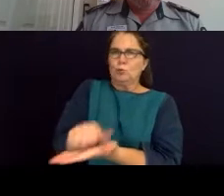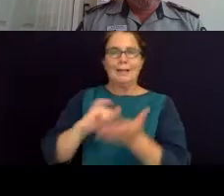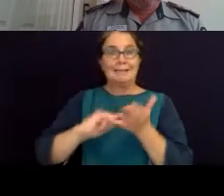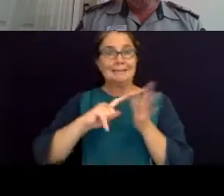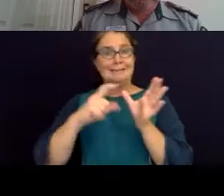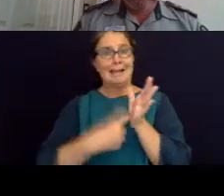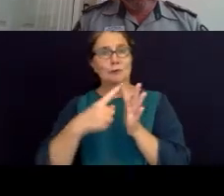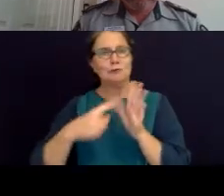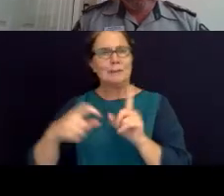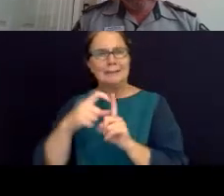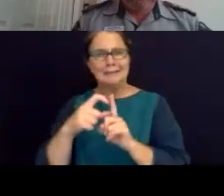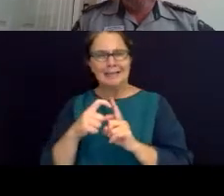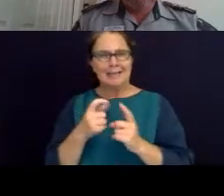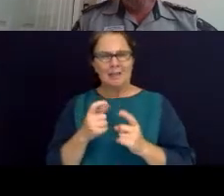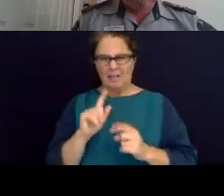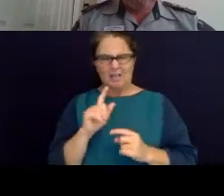New Zealand context?